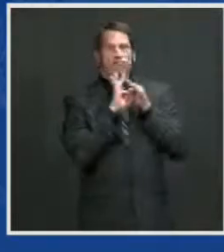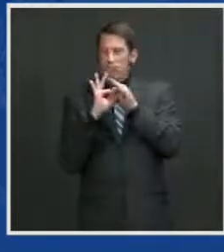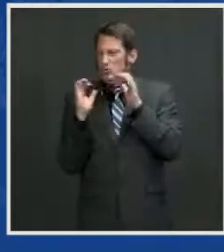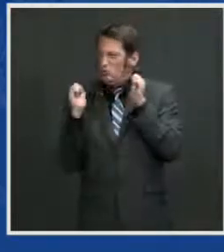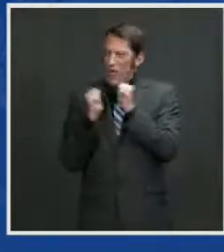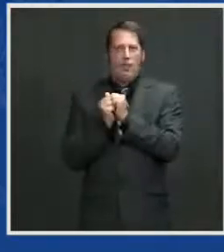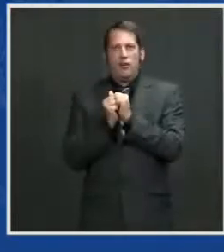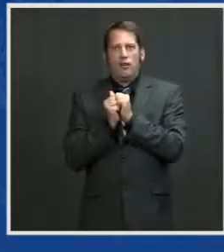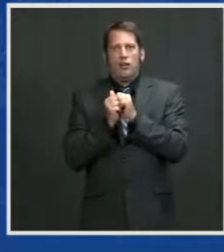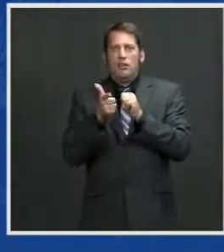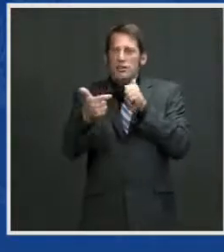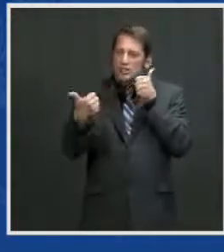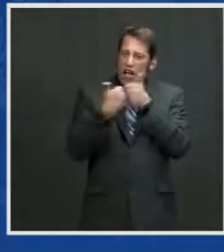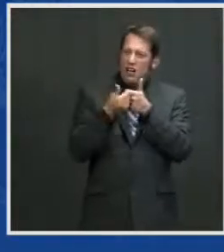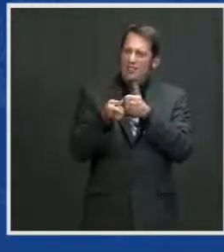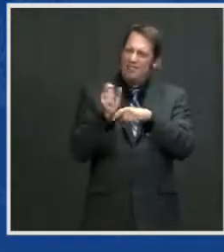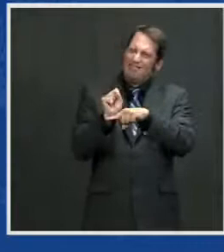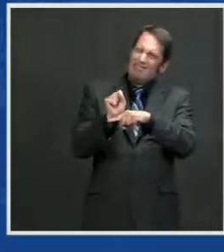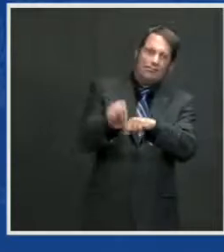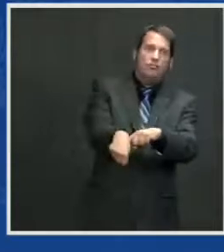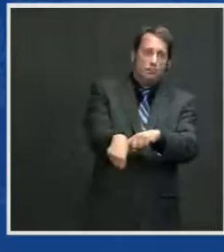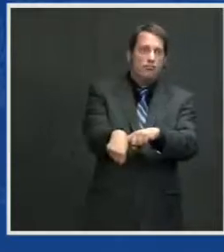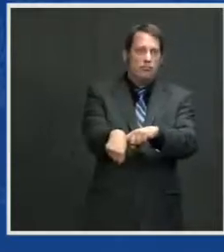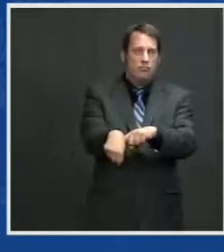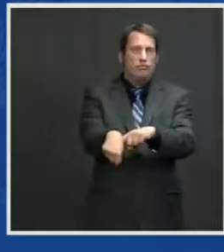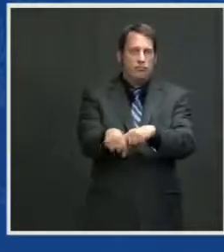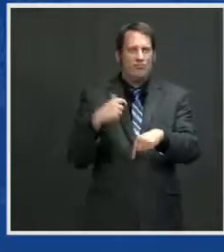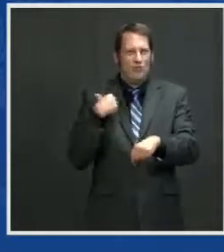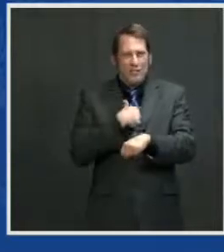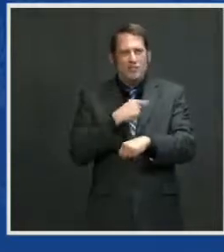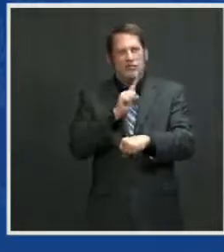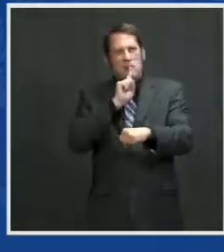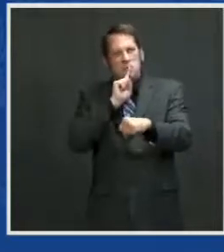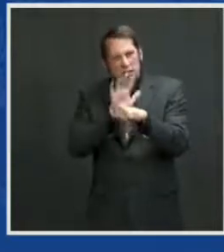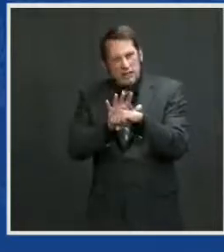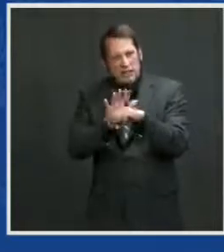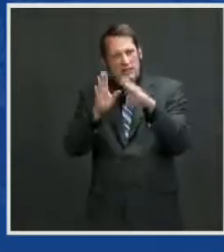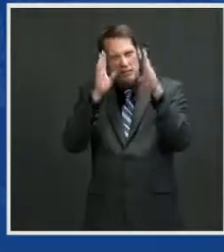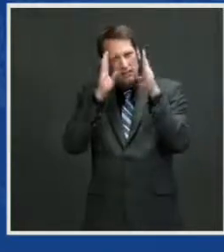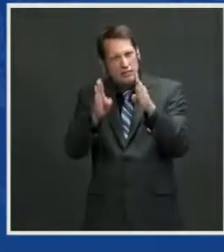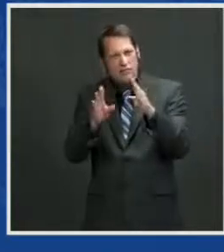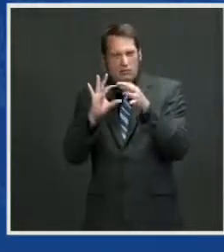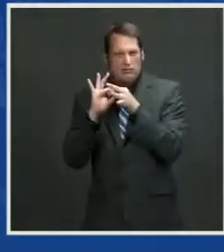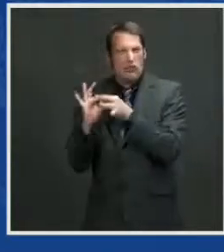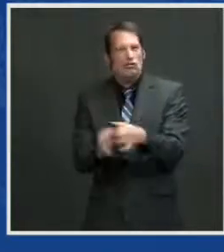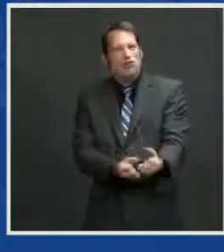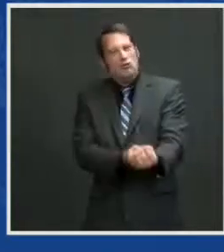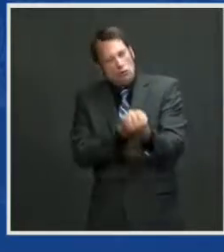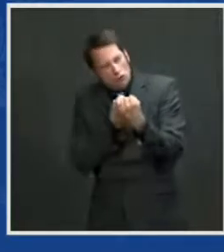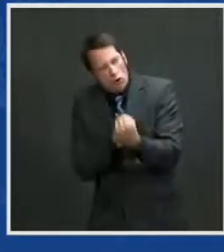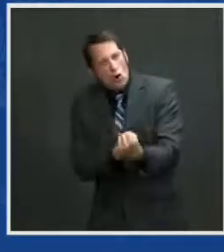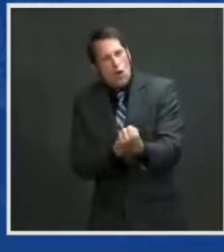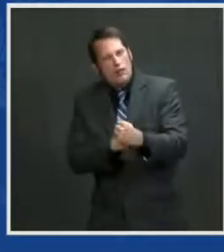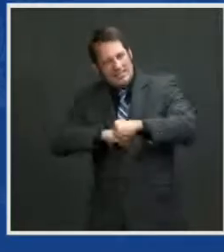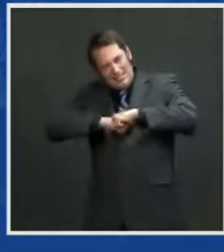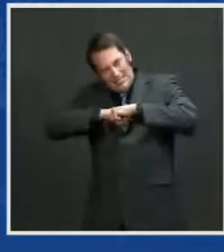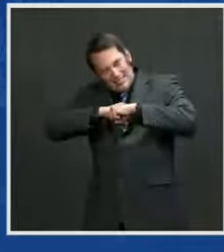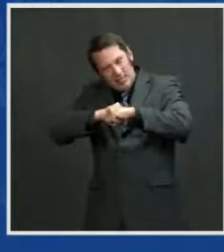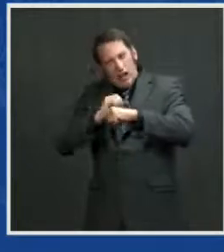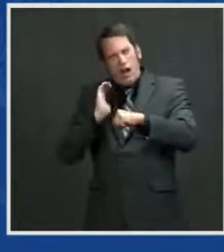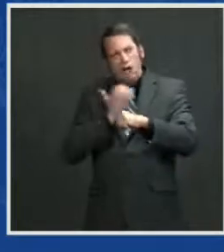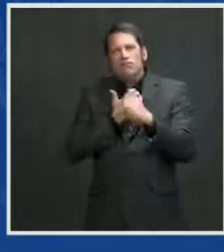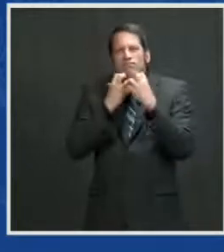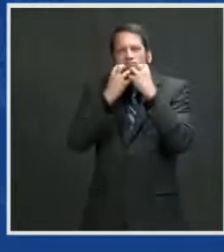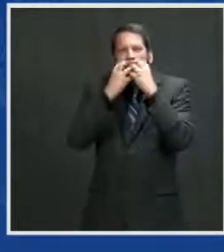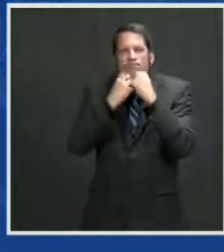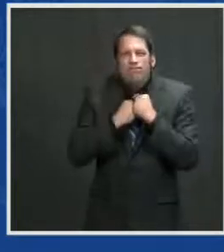that we're committed to leading with strength, defending our values, and delivering